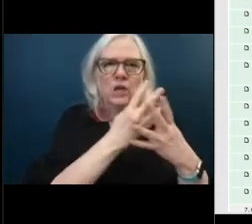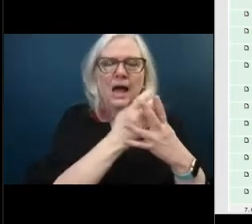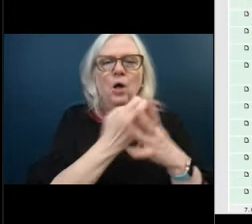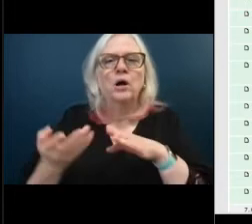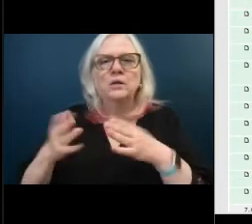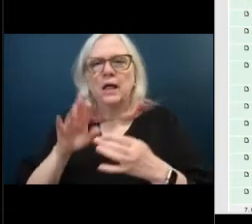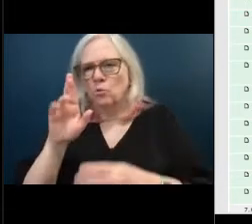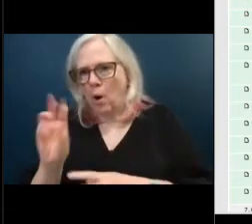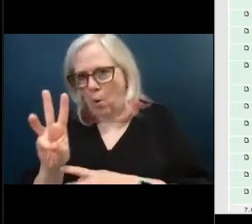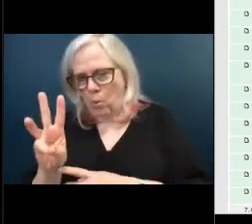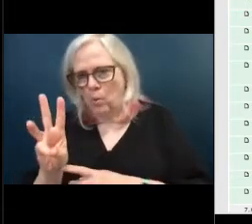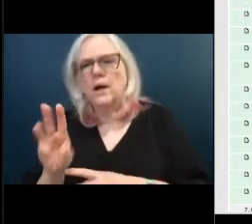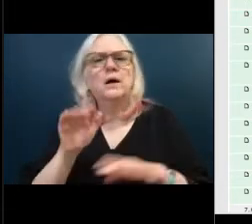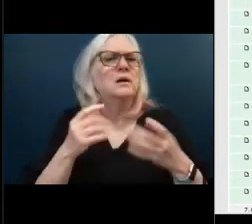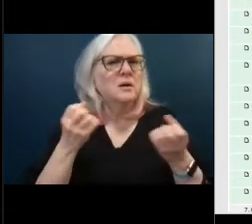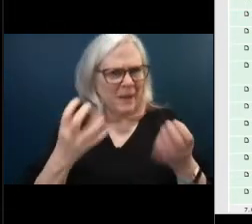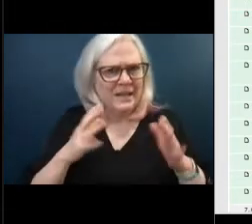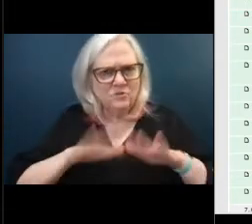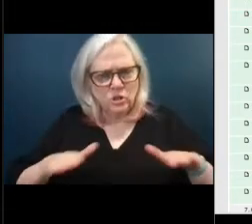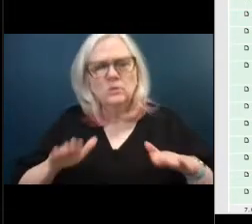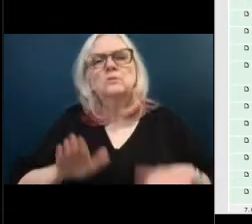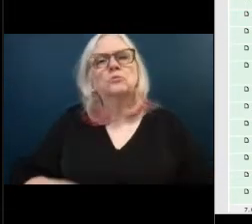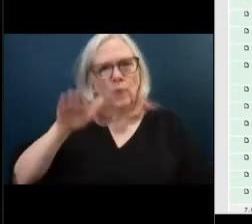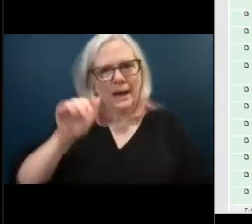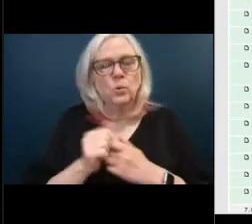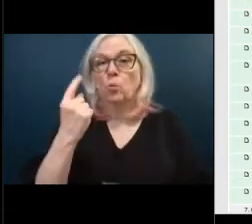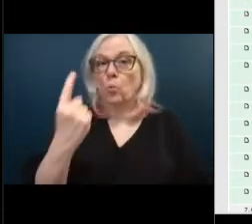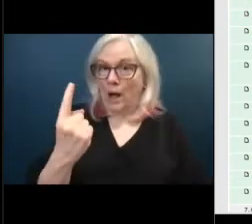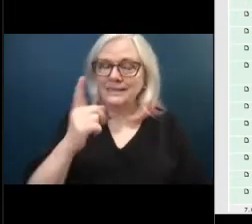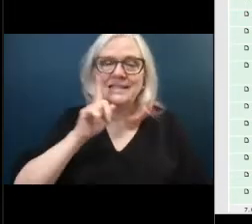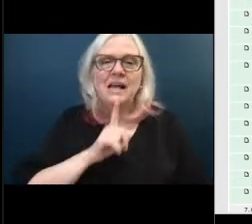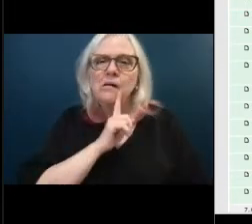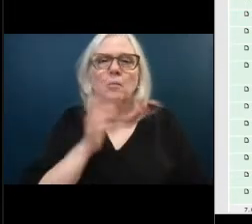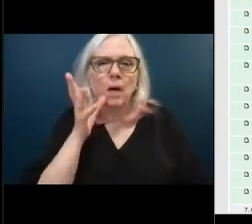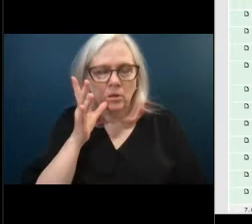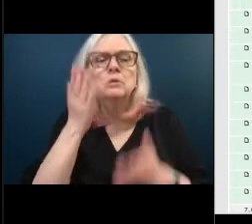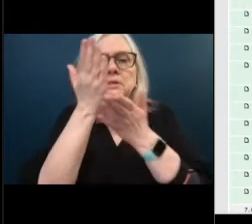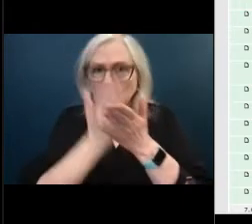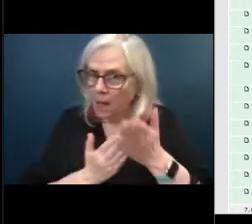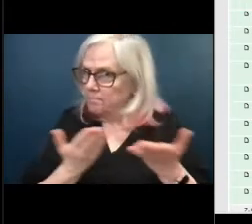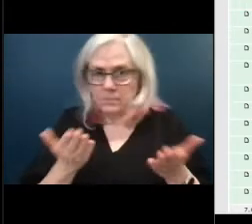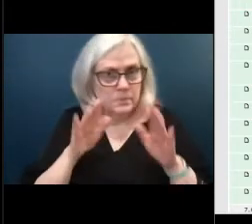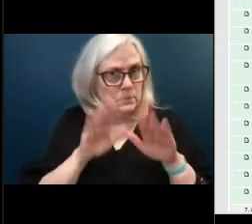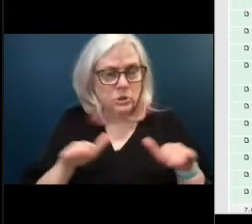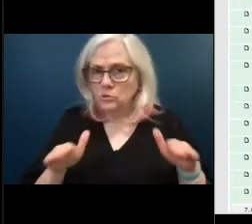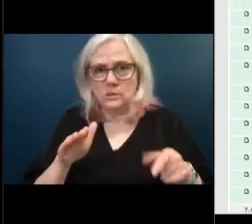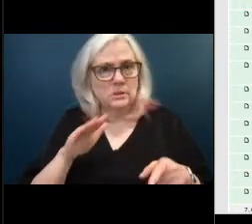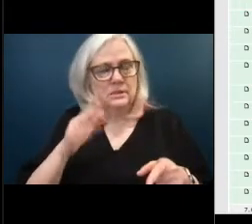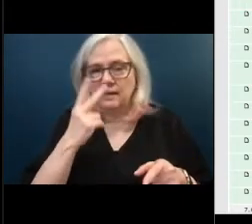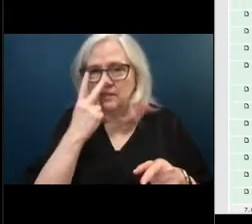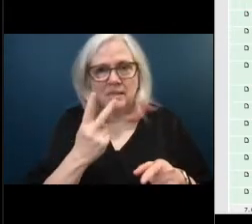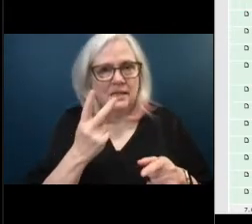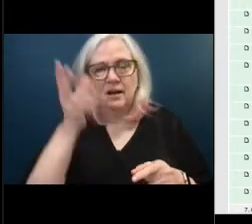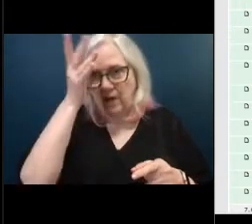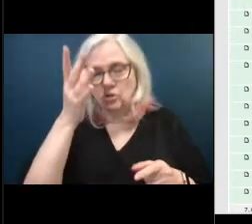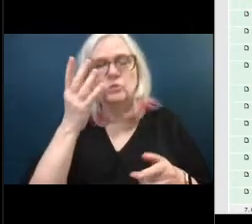mothers. About 40% of children in father absent homes have not seen their fathers at all during the past year. 20% of